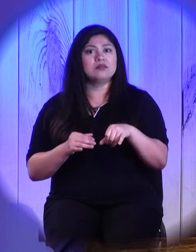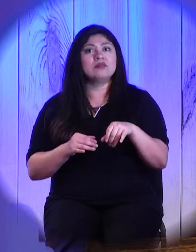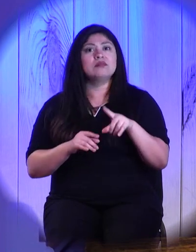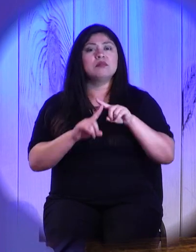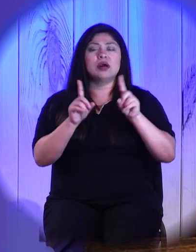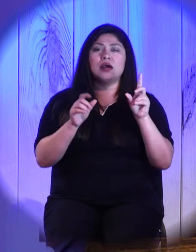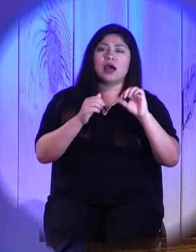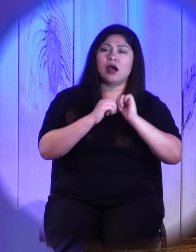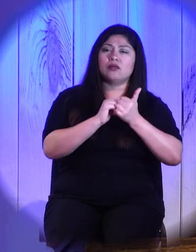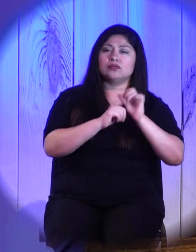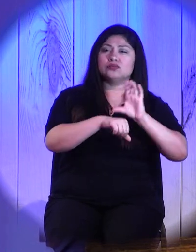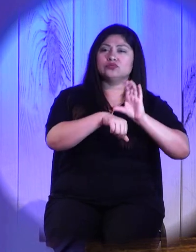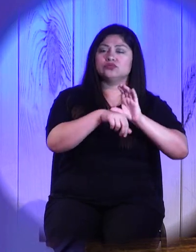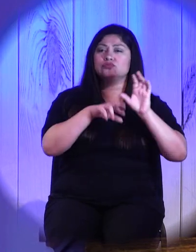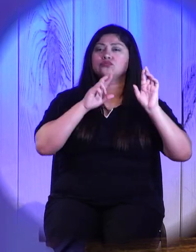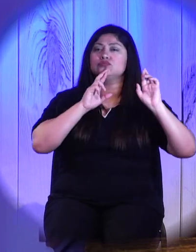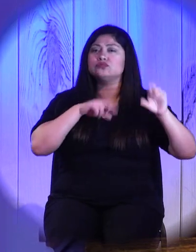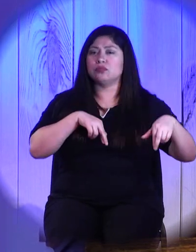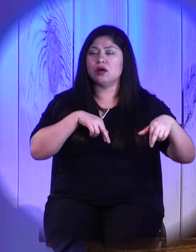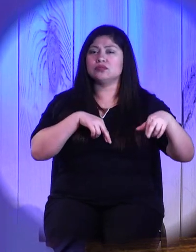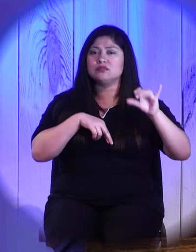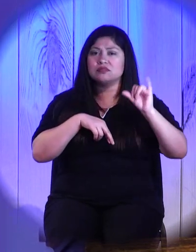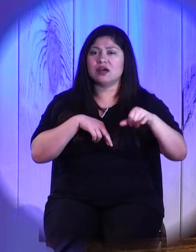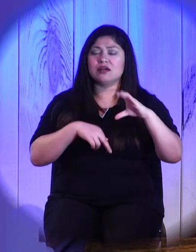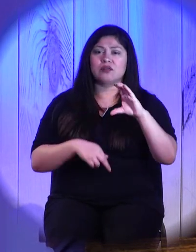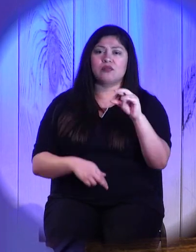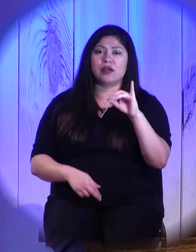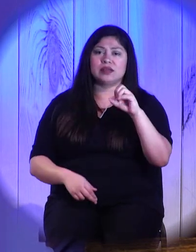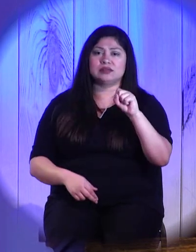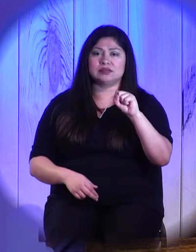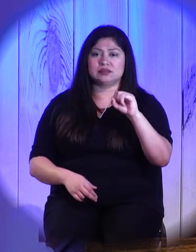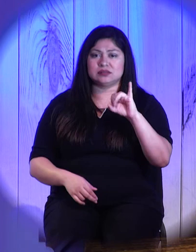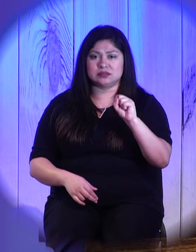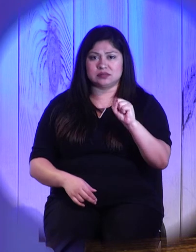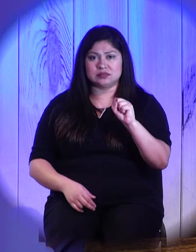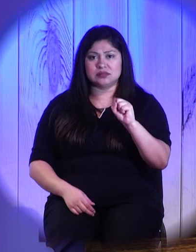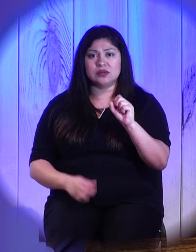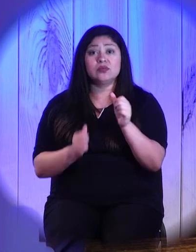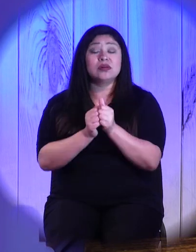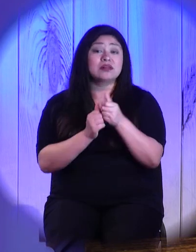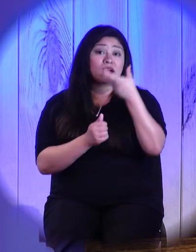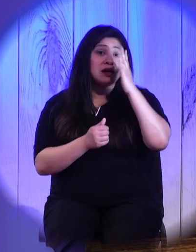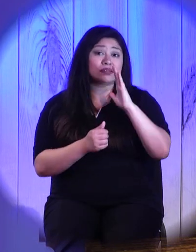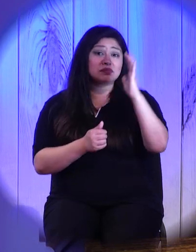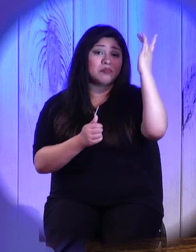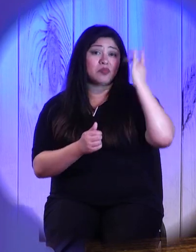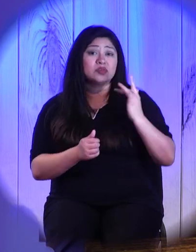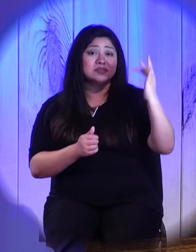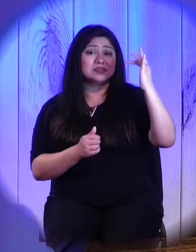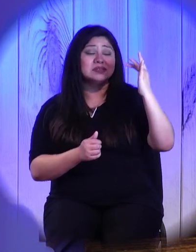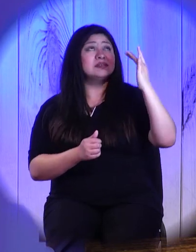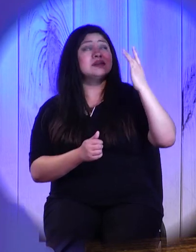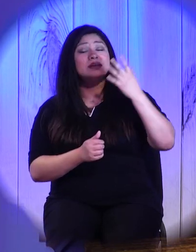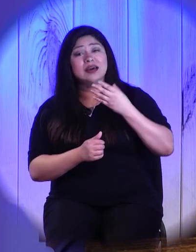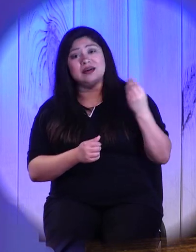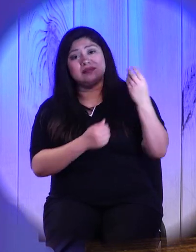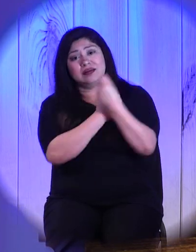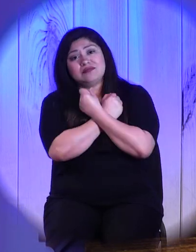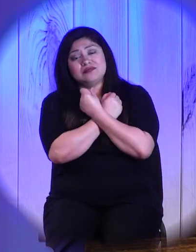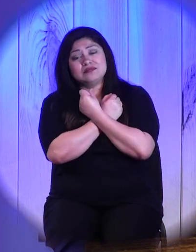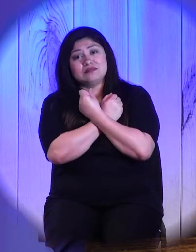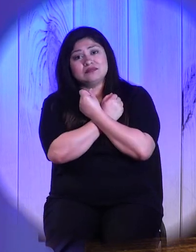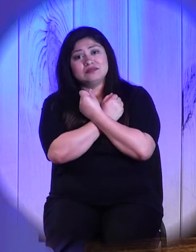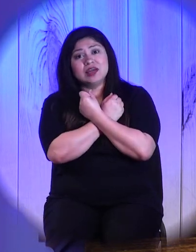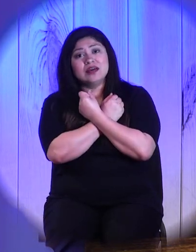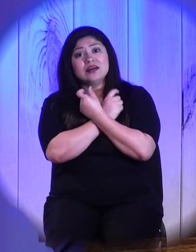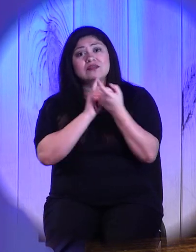that crisis with God's mercy and love. Friends, I trust we